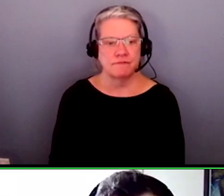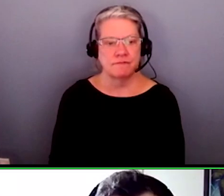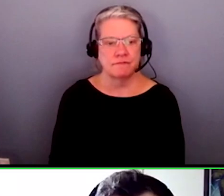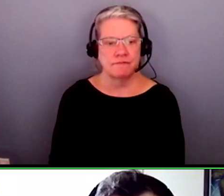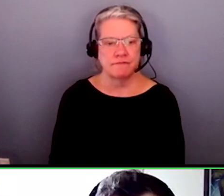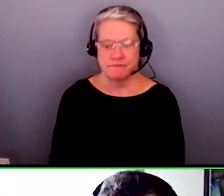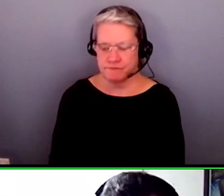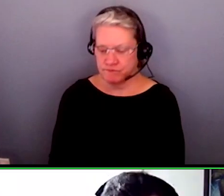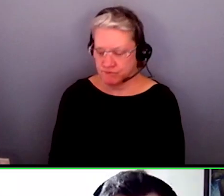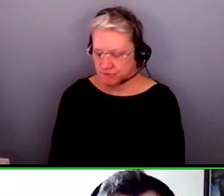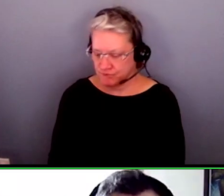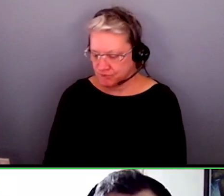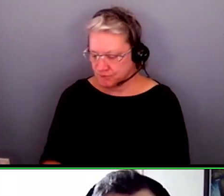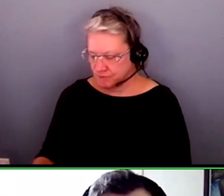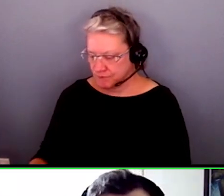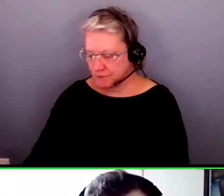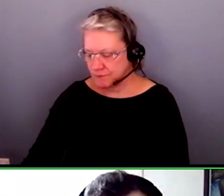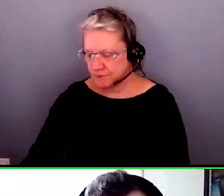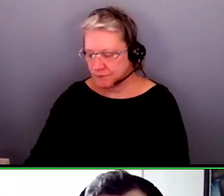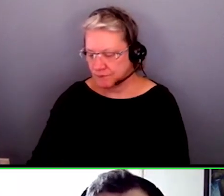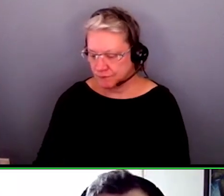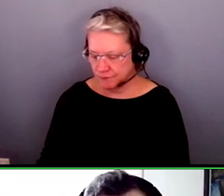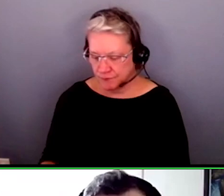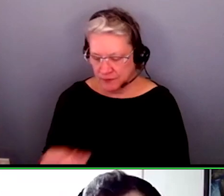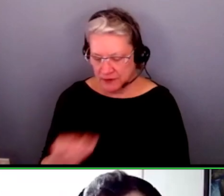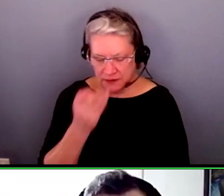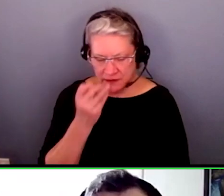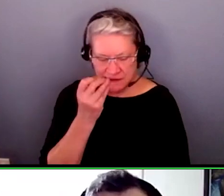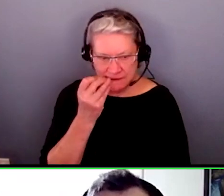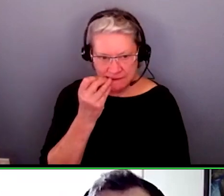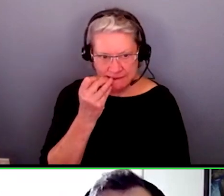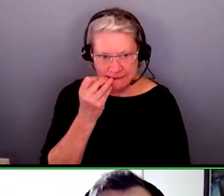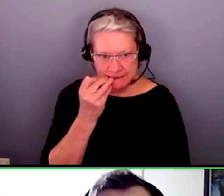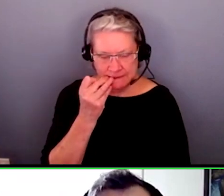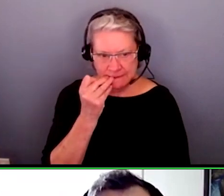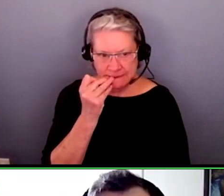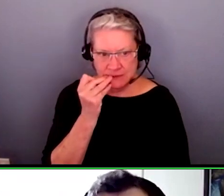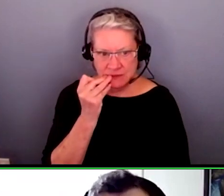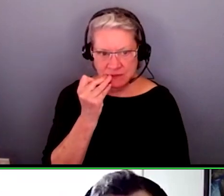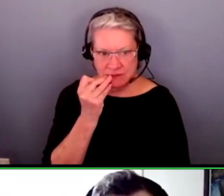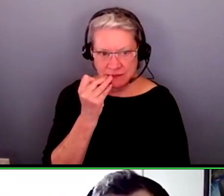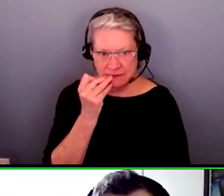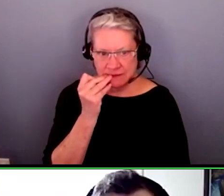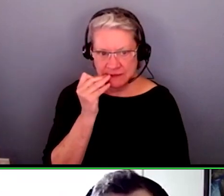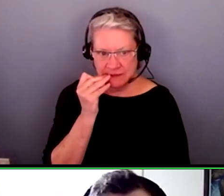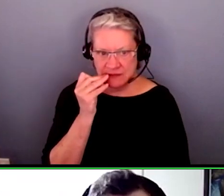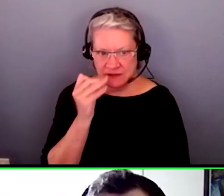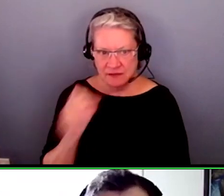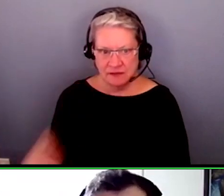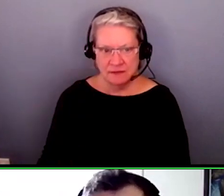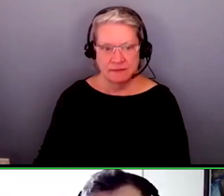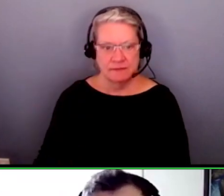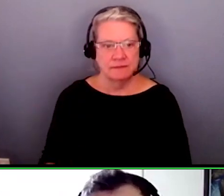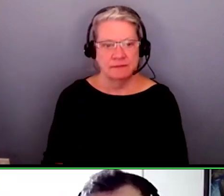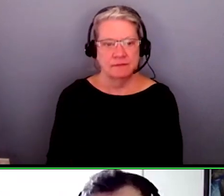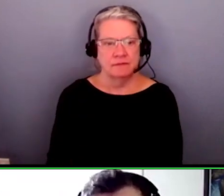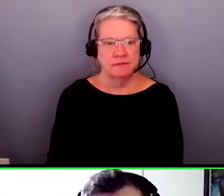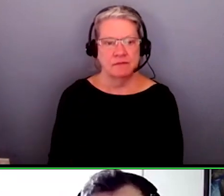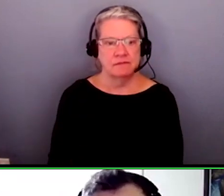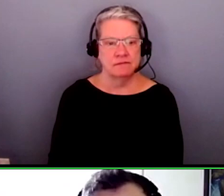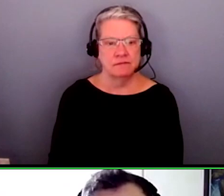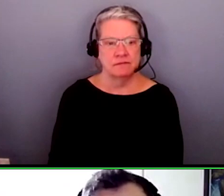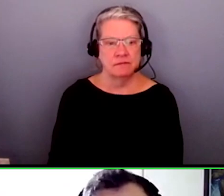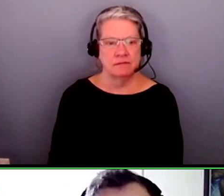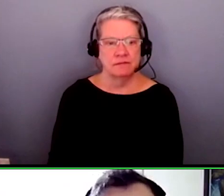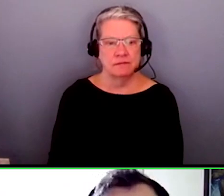with Medicaid billing and, you know, other insurance companies because insurance companies say, well, average people don't need to go to